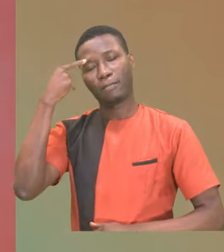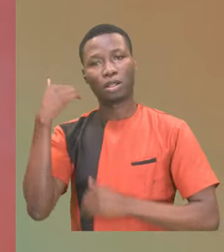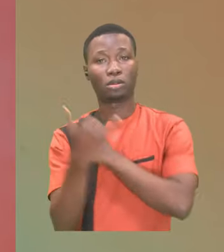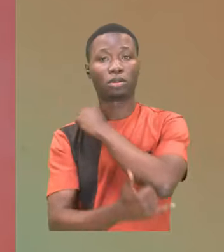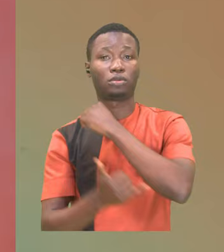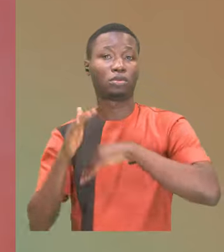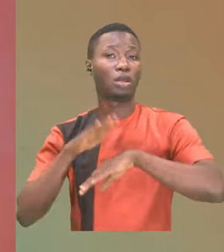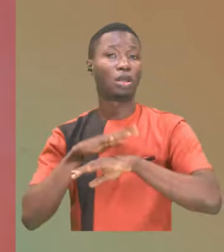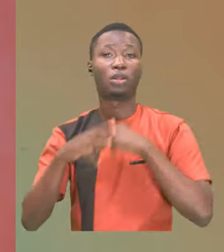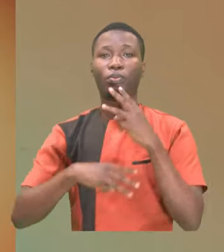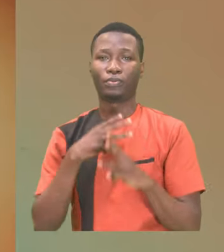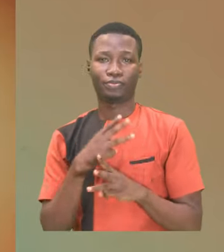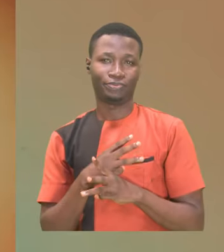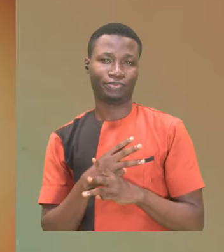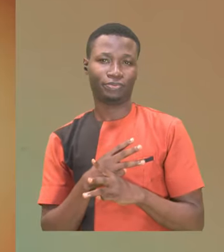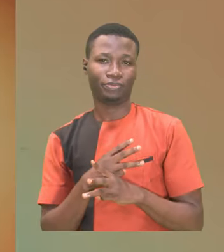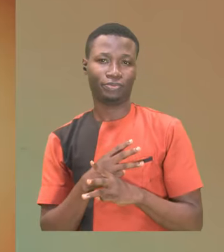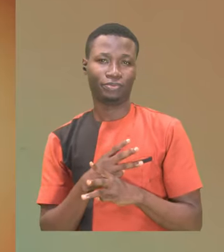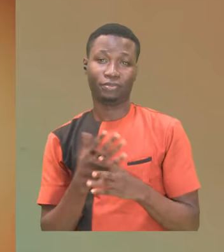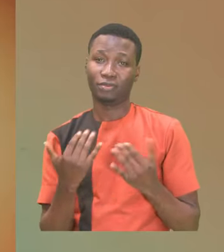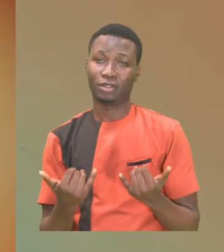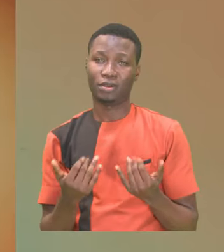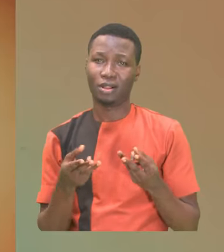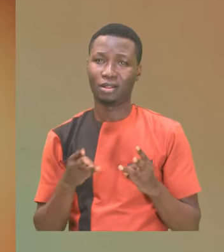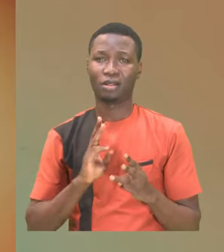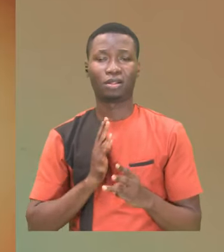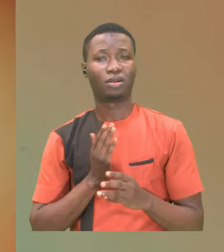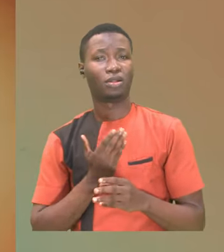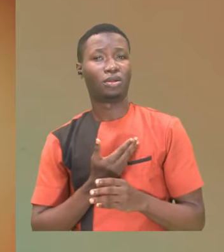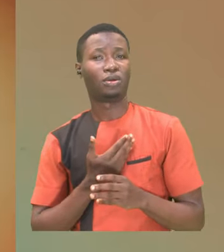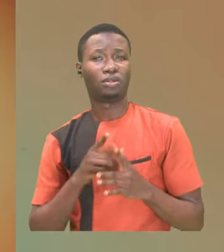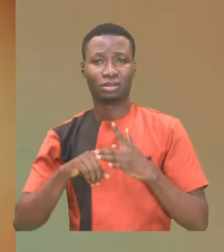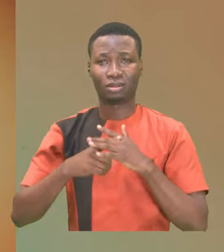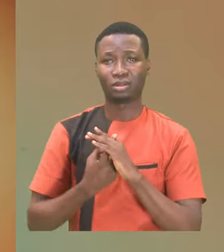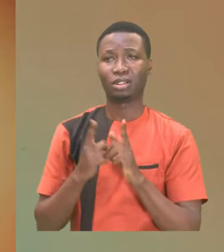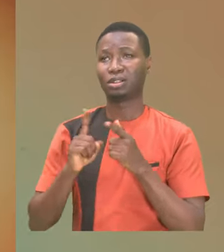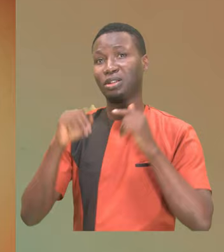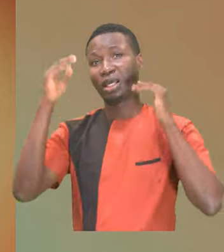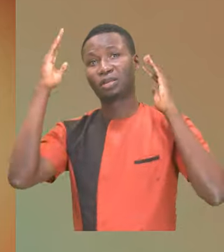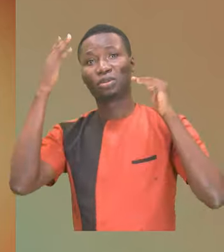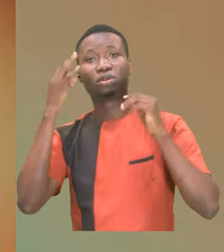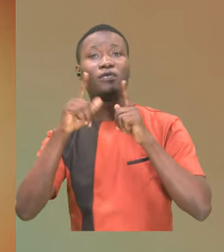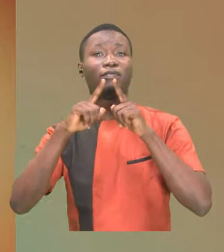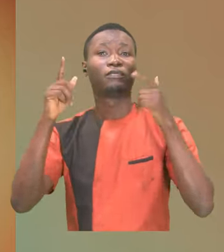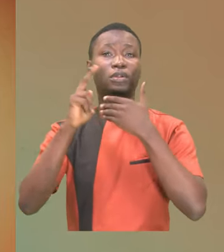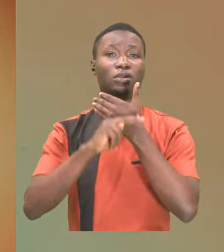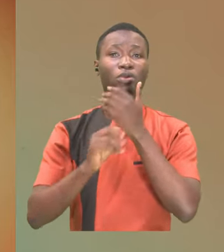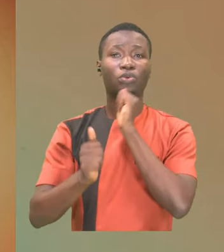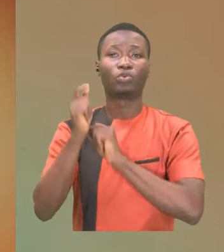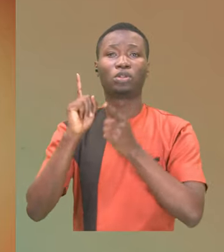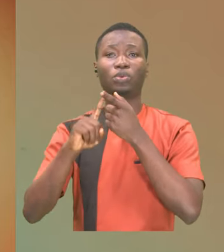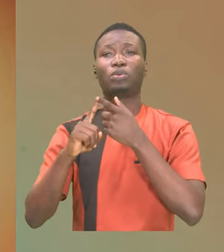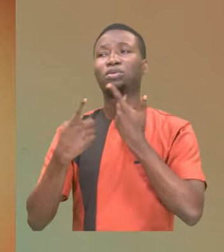nation on earth. Let us now birth the expectations of greatness conceived